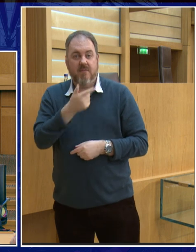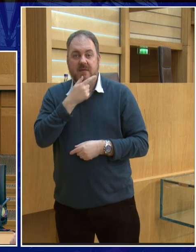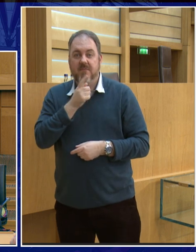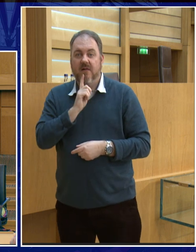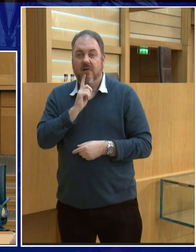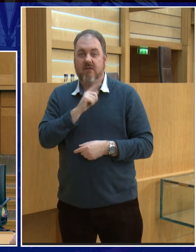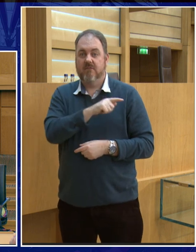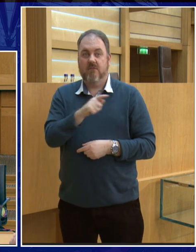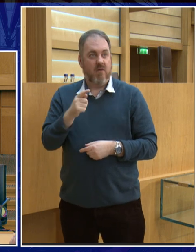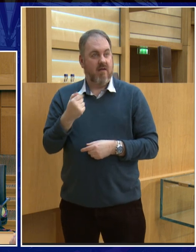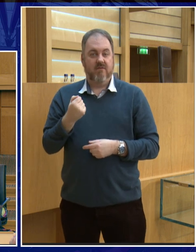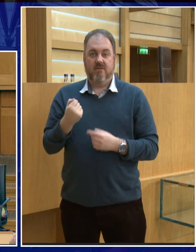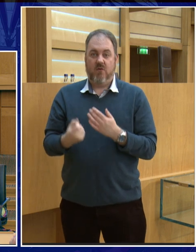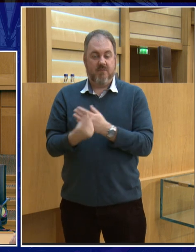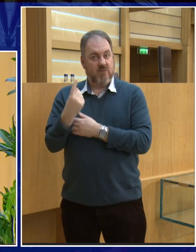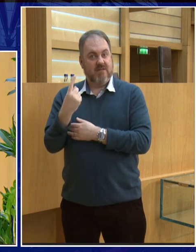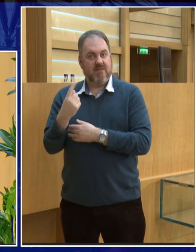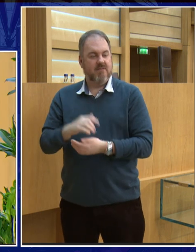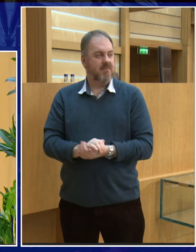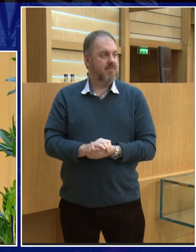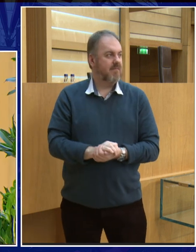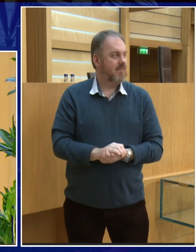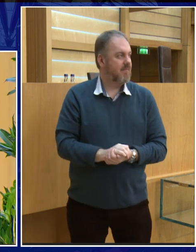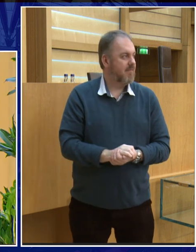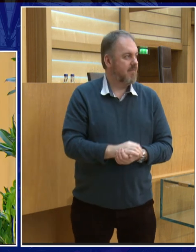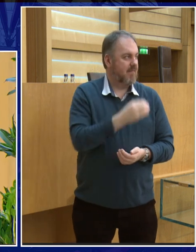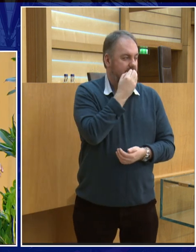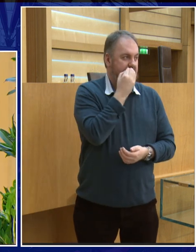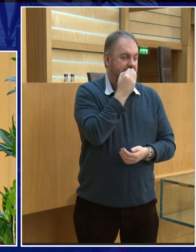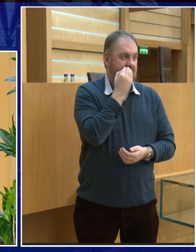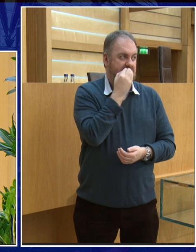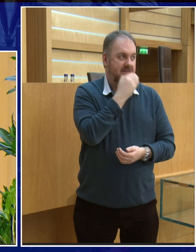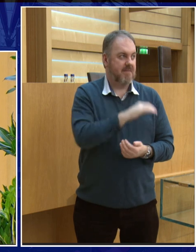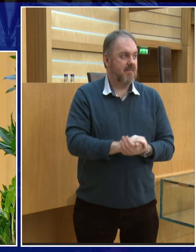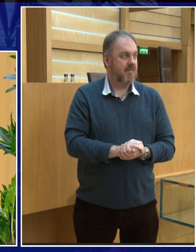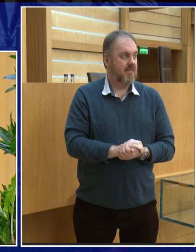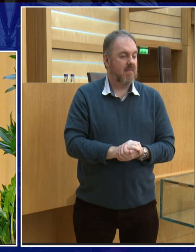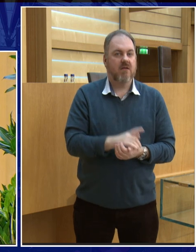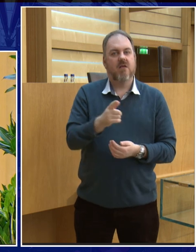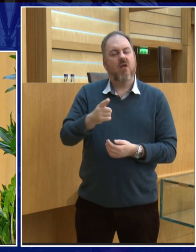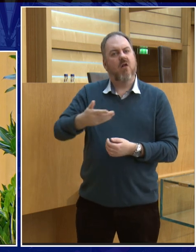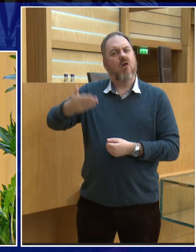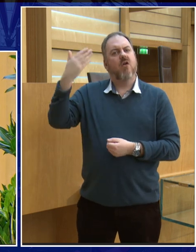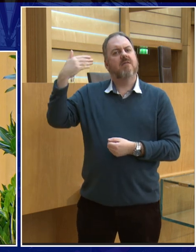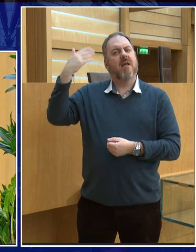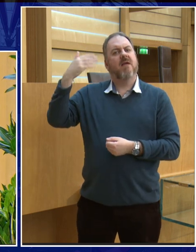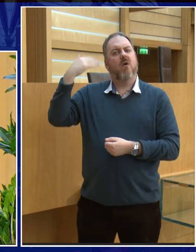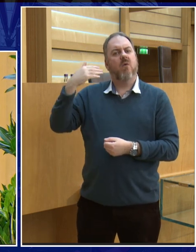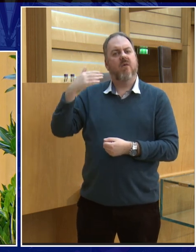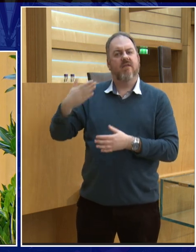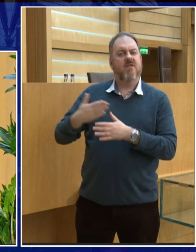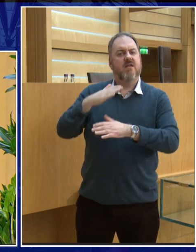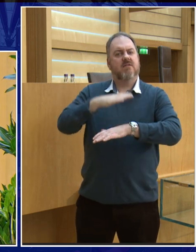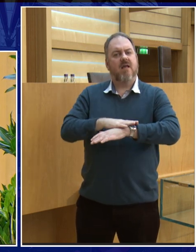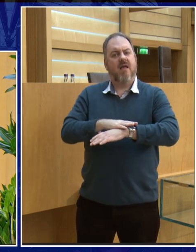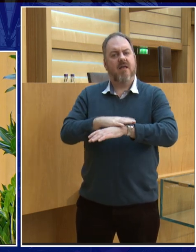it was the great and the good it was the starlet with the chihuahua hopping onto an aeroplane it was only the famous people that flew across the world but